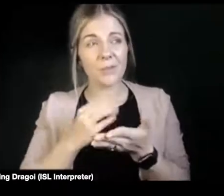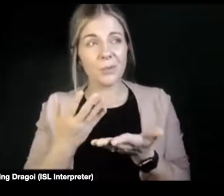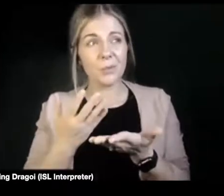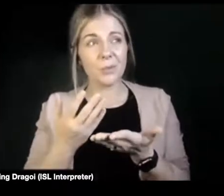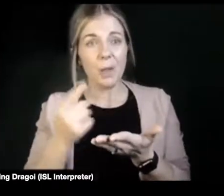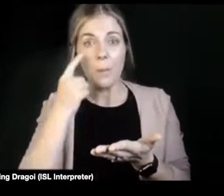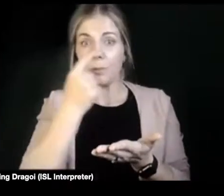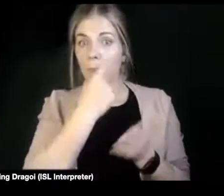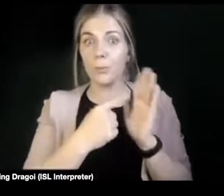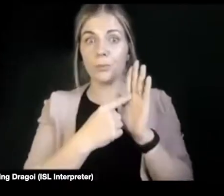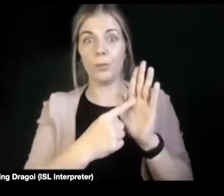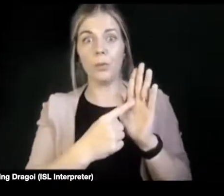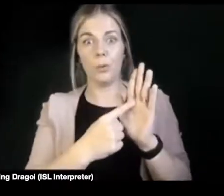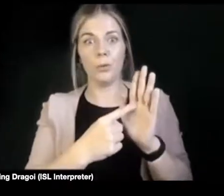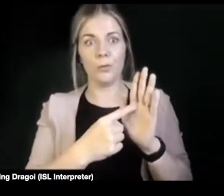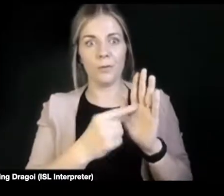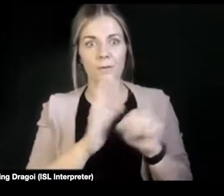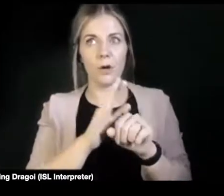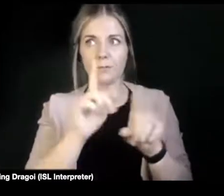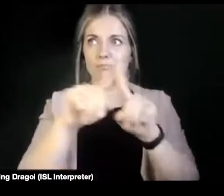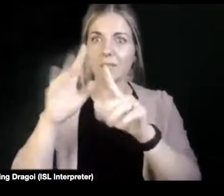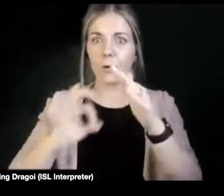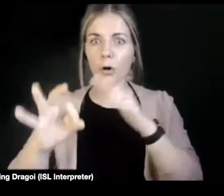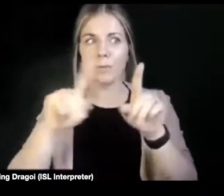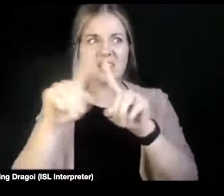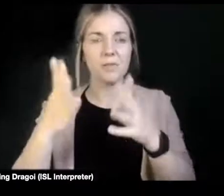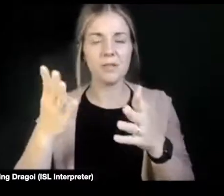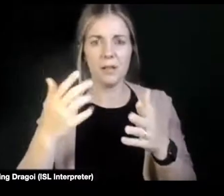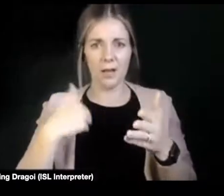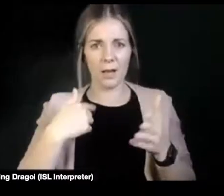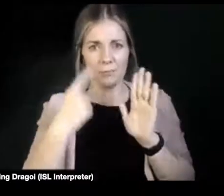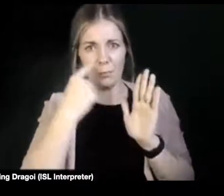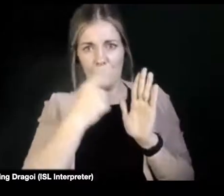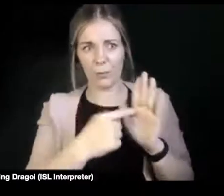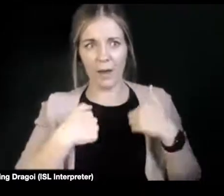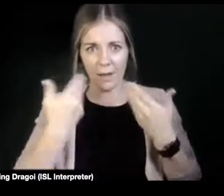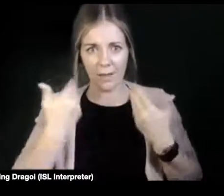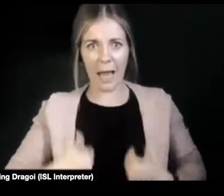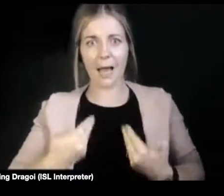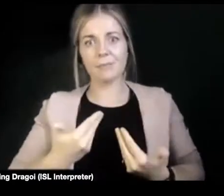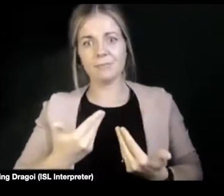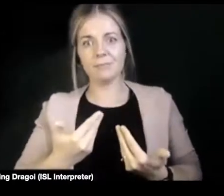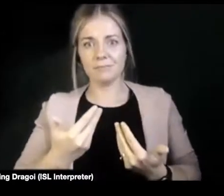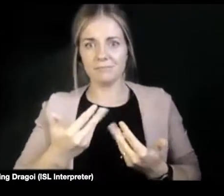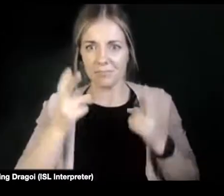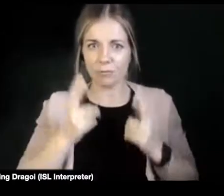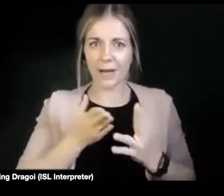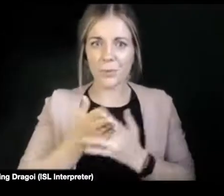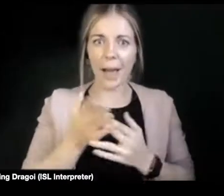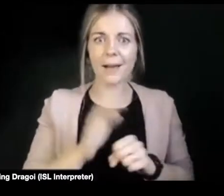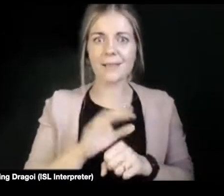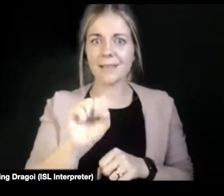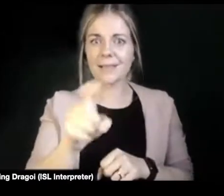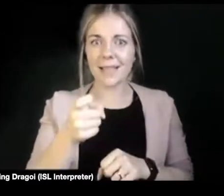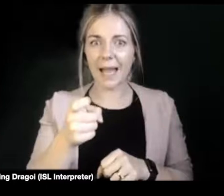that you actually you're eligible to be a sexual being, that you're eligible to have relationships, that you're eligible to have sex